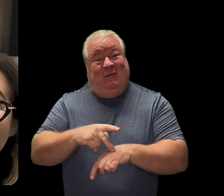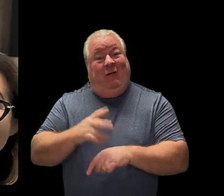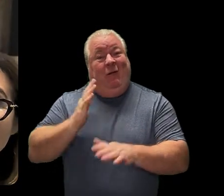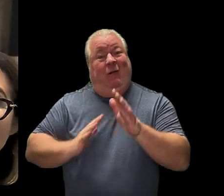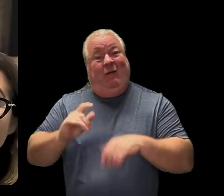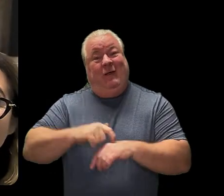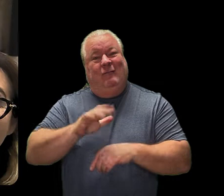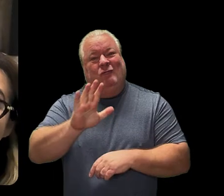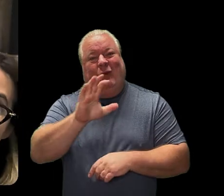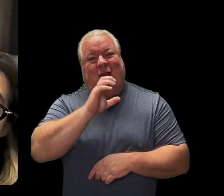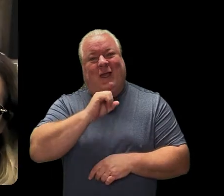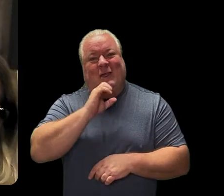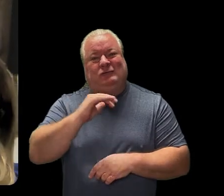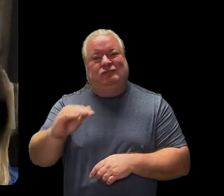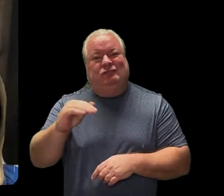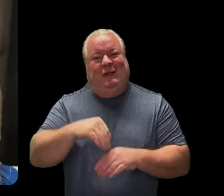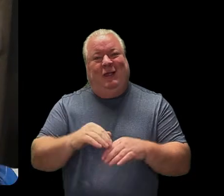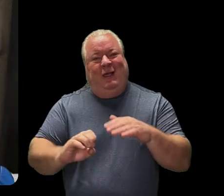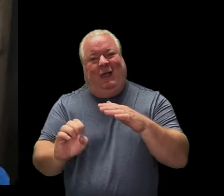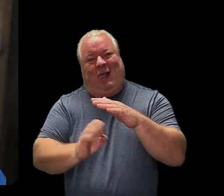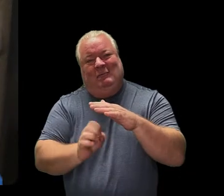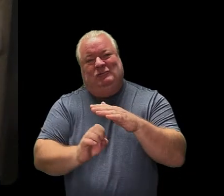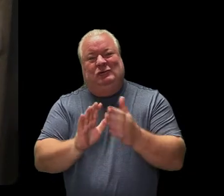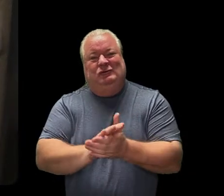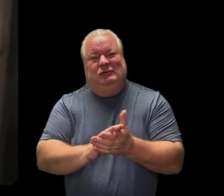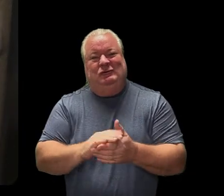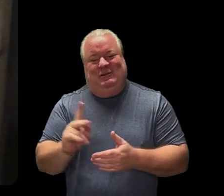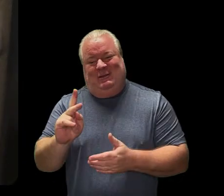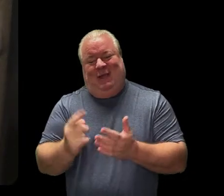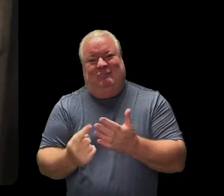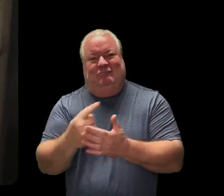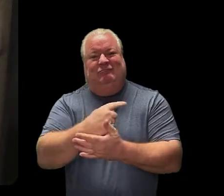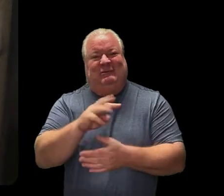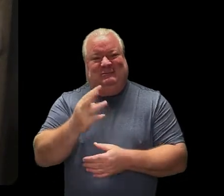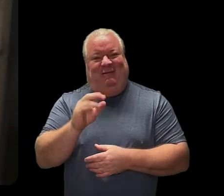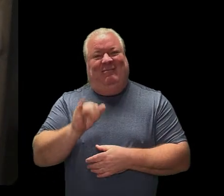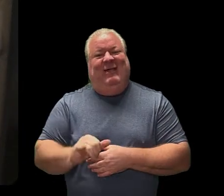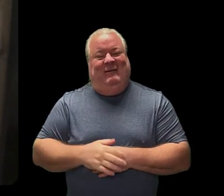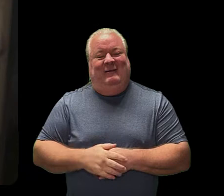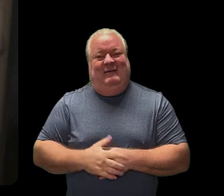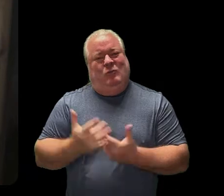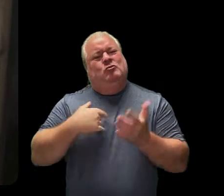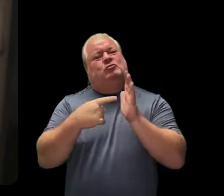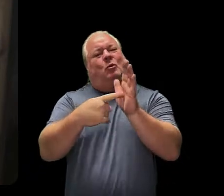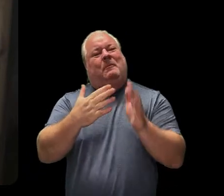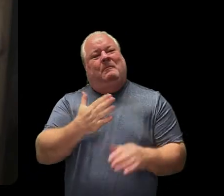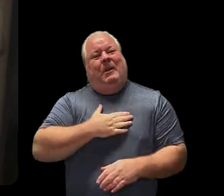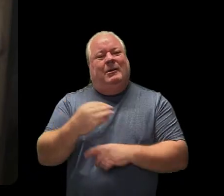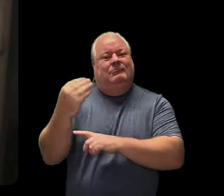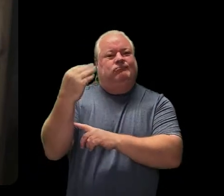your age in elementary school. I wanted to share this picture with you